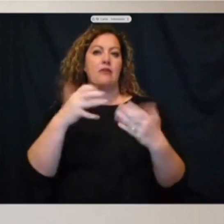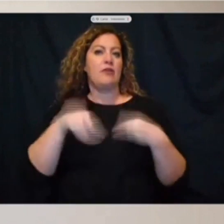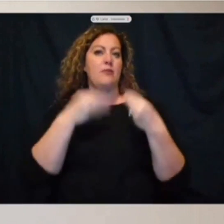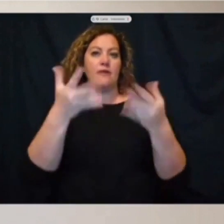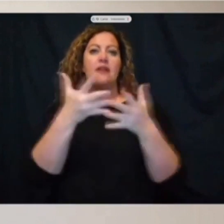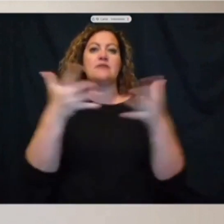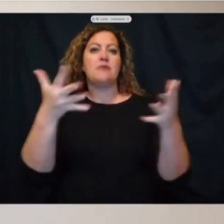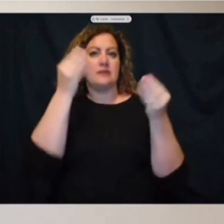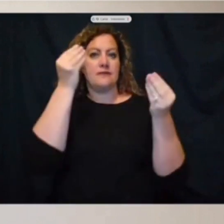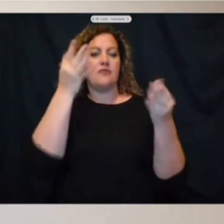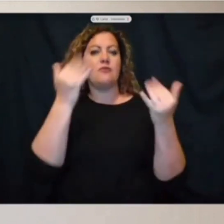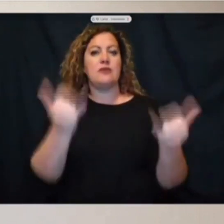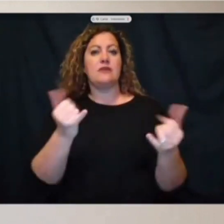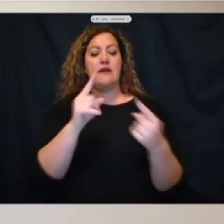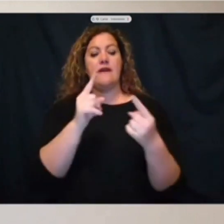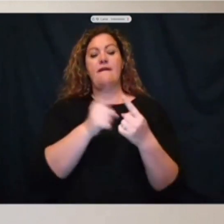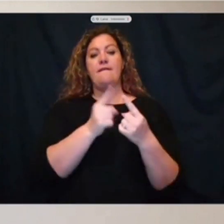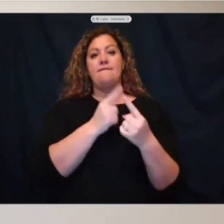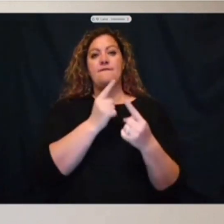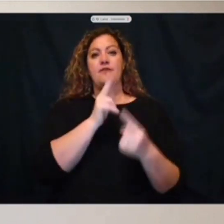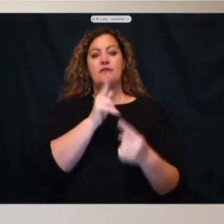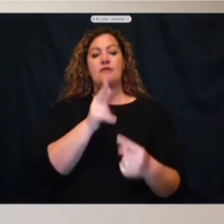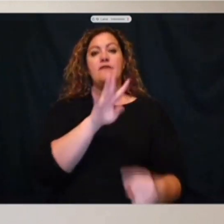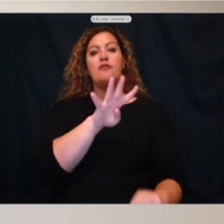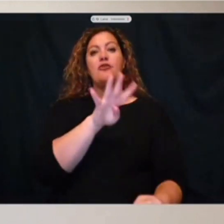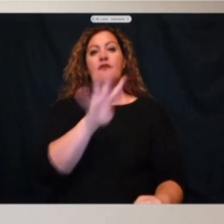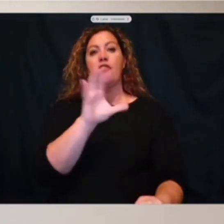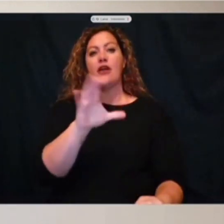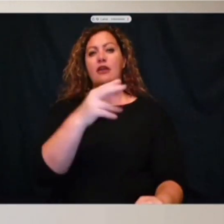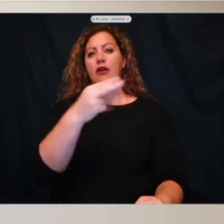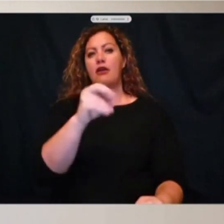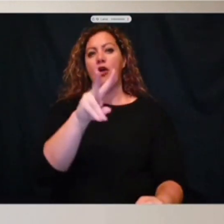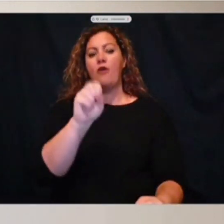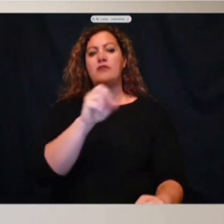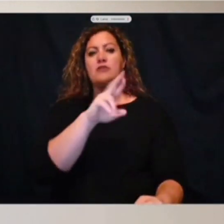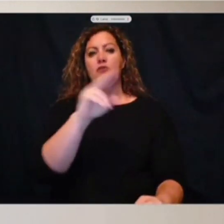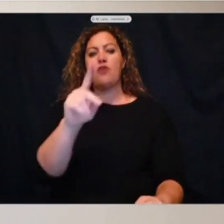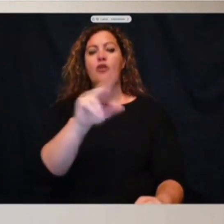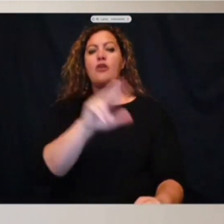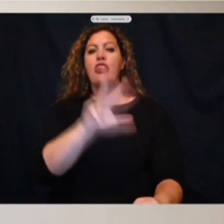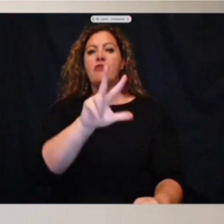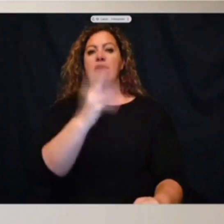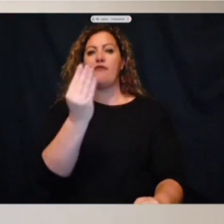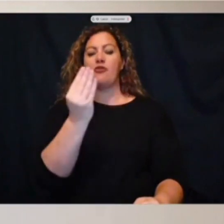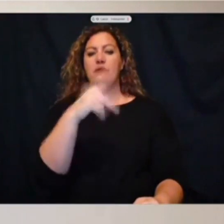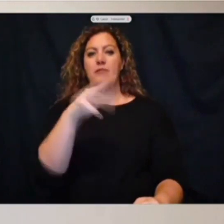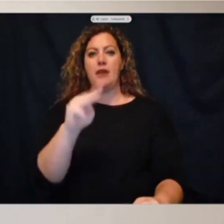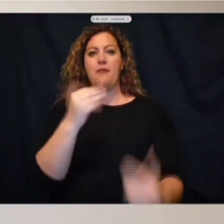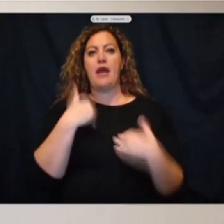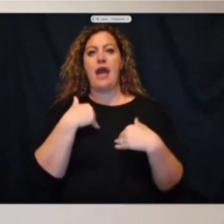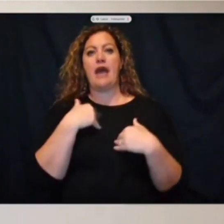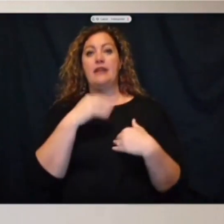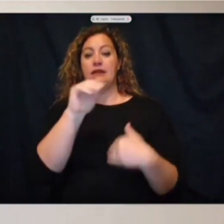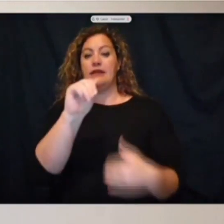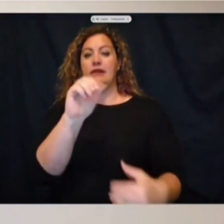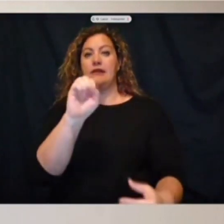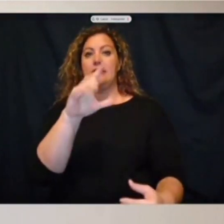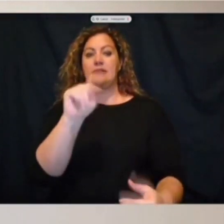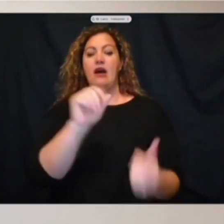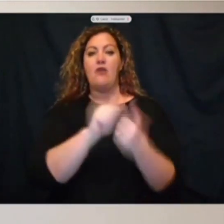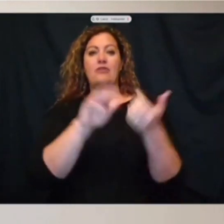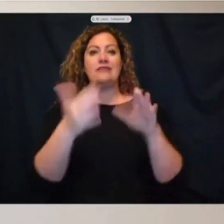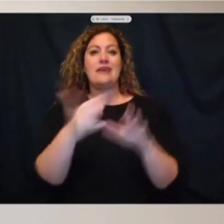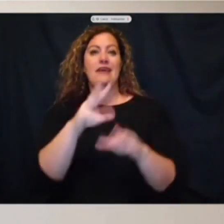The first shooting occurred at 4400 Jovis Road. At 3.14 p.m., we had an assault with a deadly weapon call. We had two juveniles,